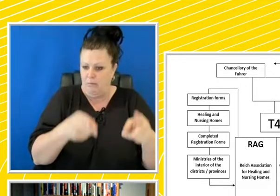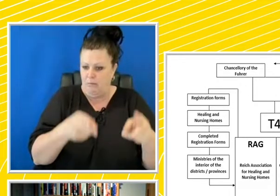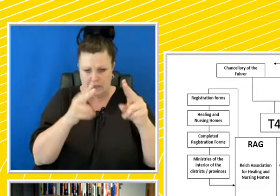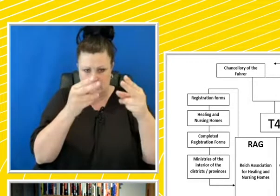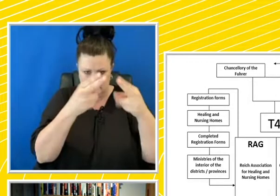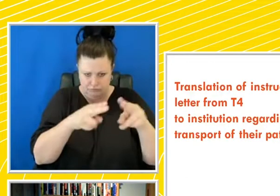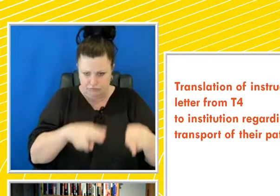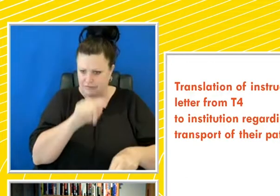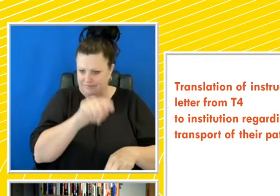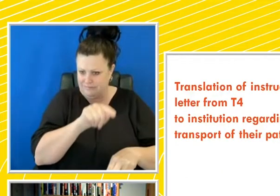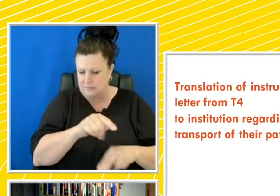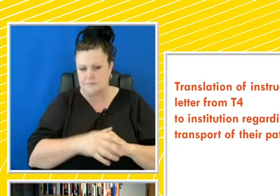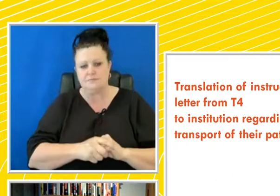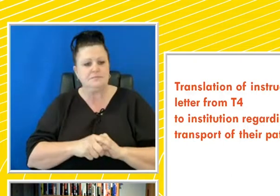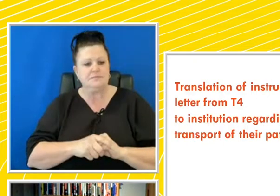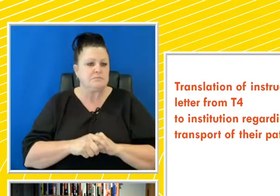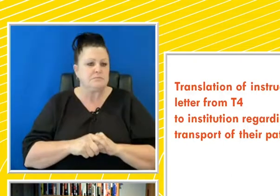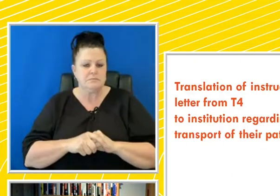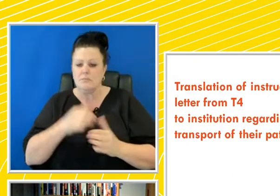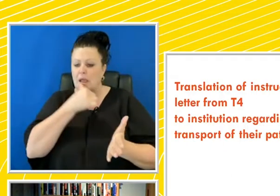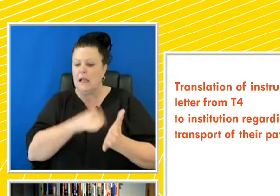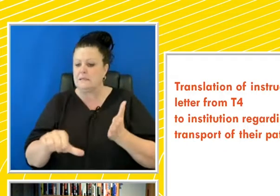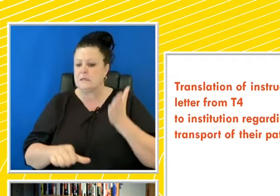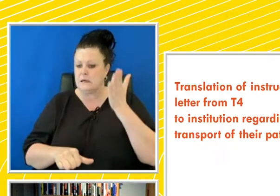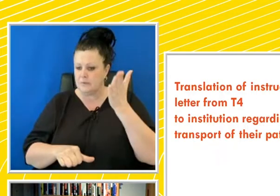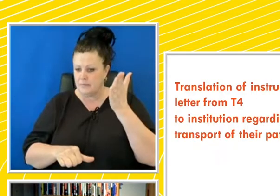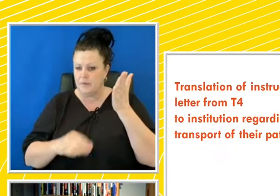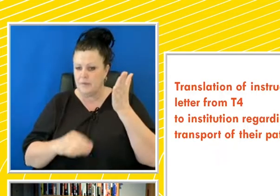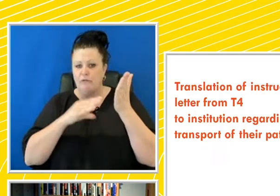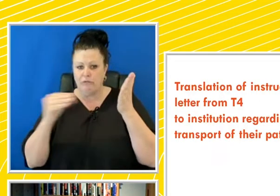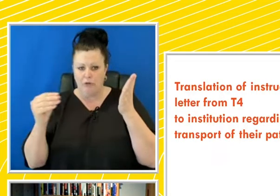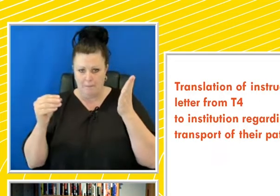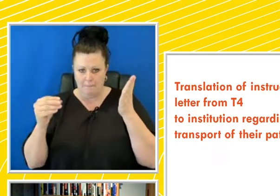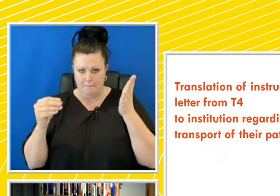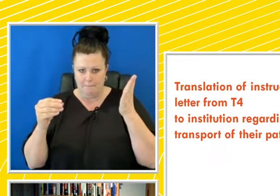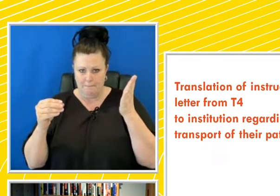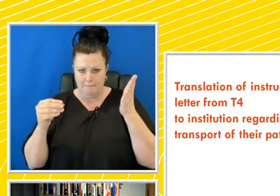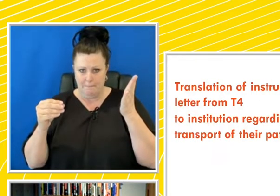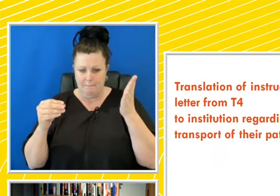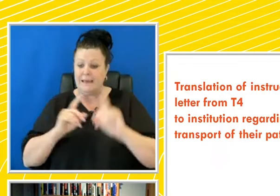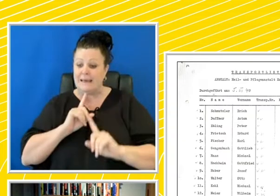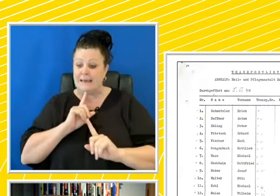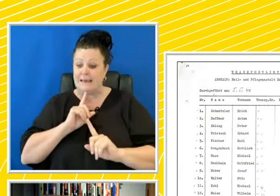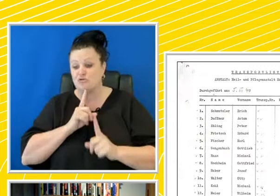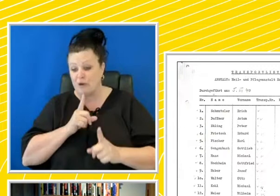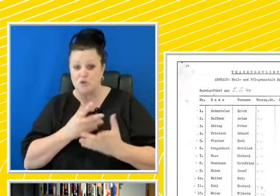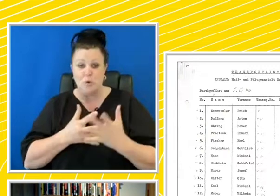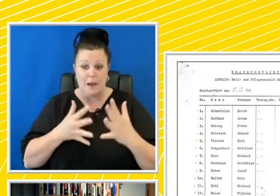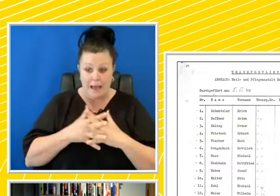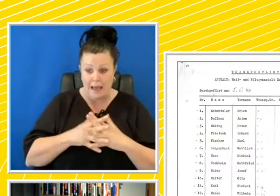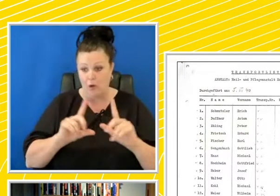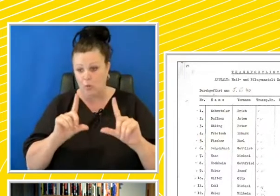department as well. It's a letter from giving instruction of what to do,